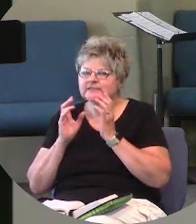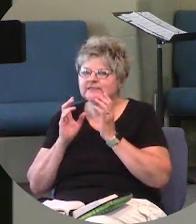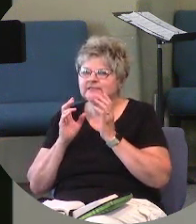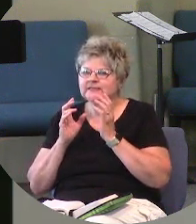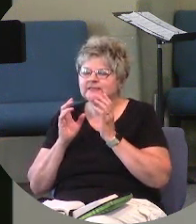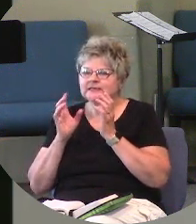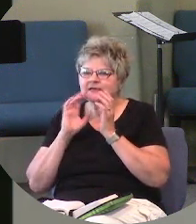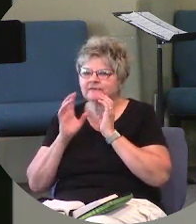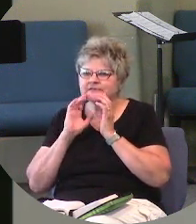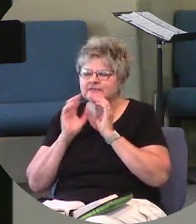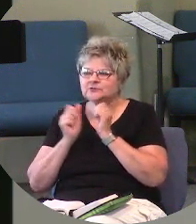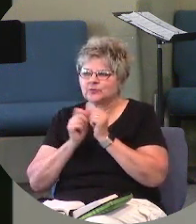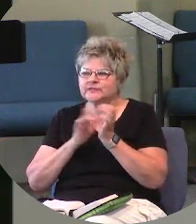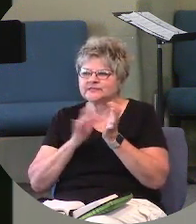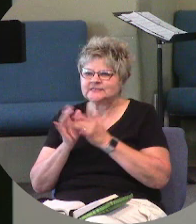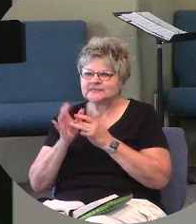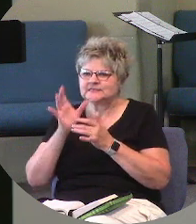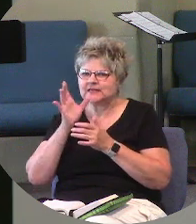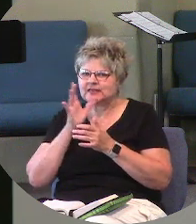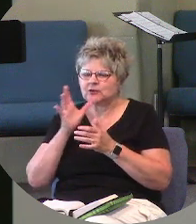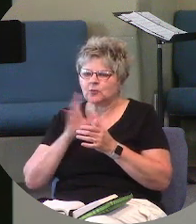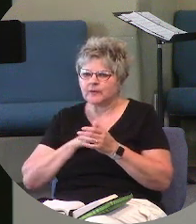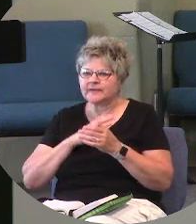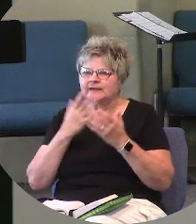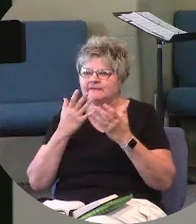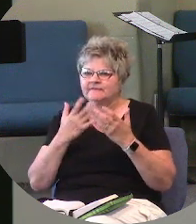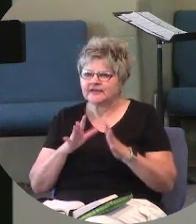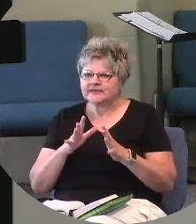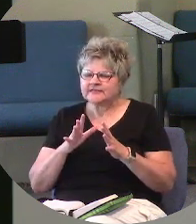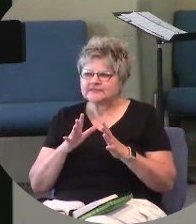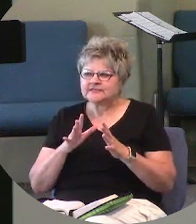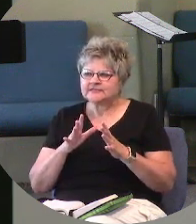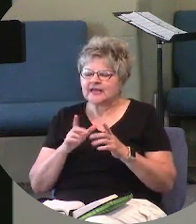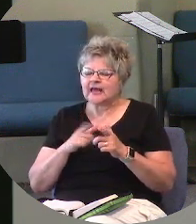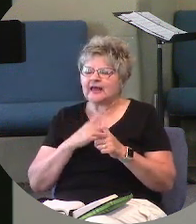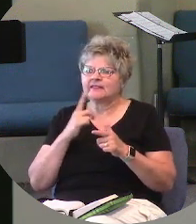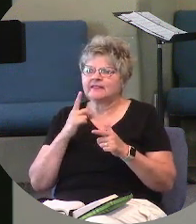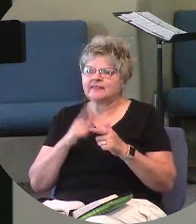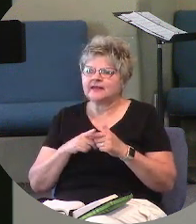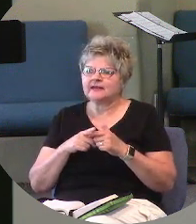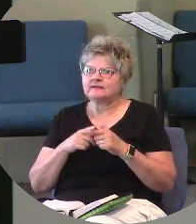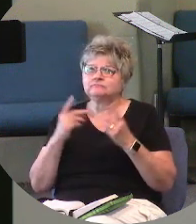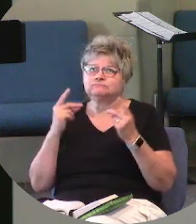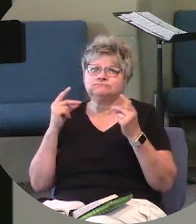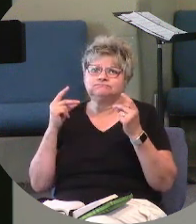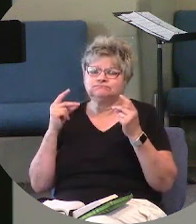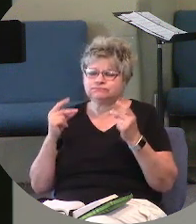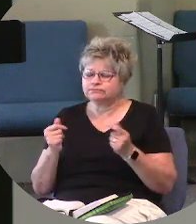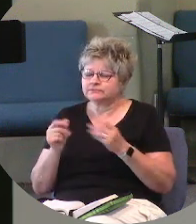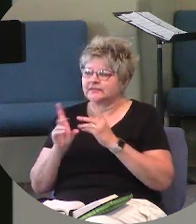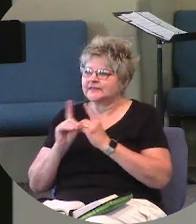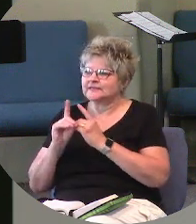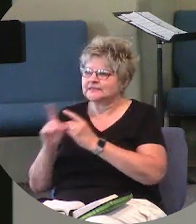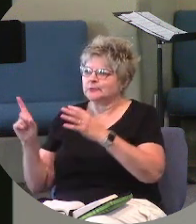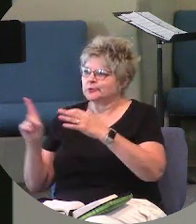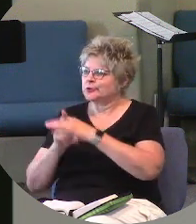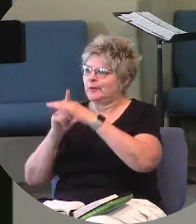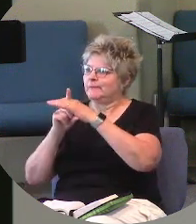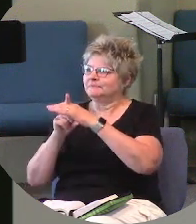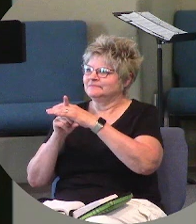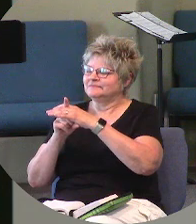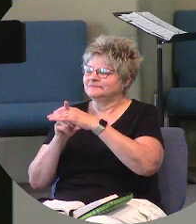conversation with Jesus and the woman ended and then all of a sudden the disciples show up.